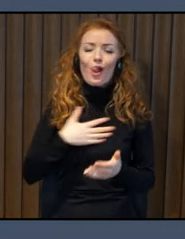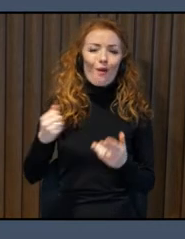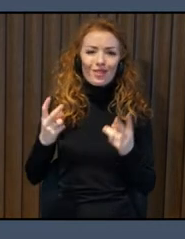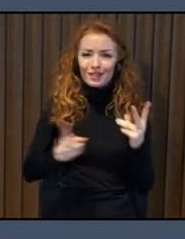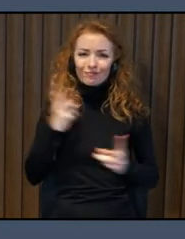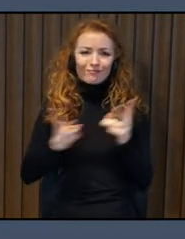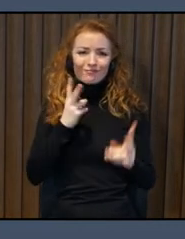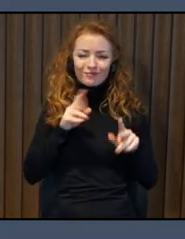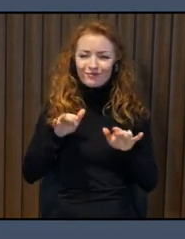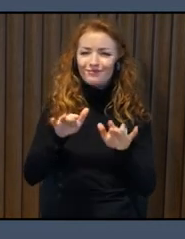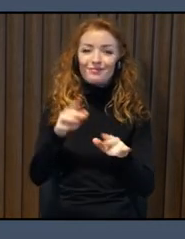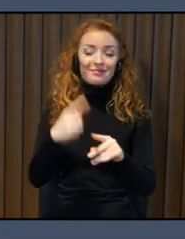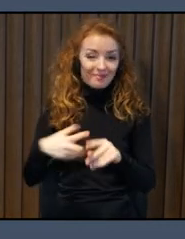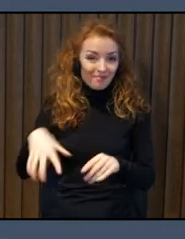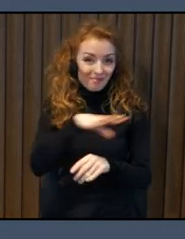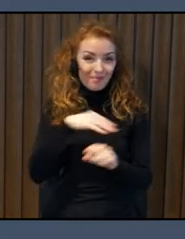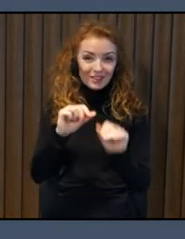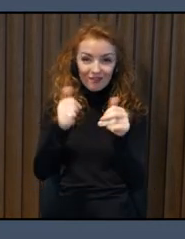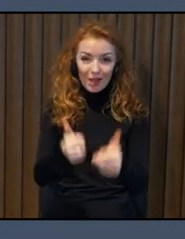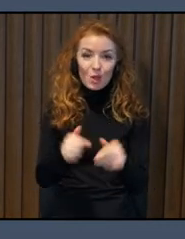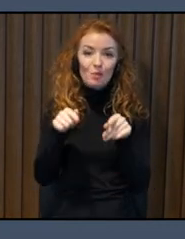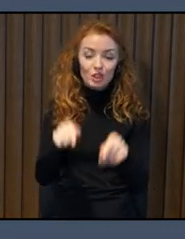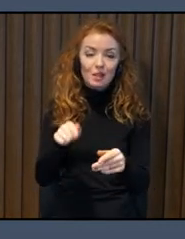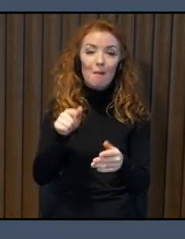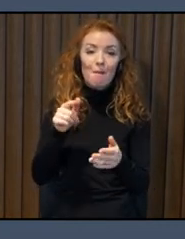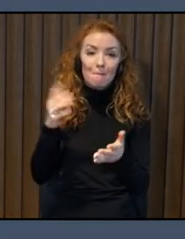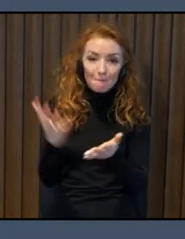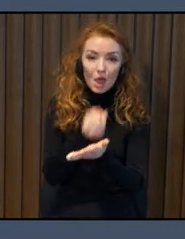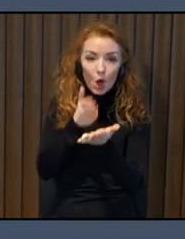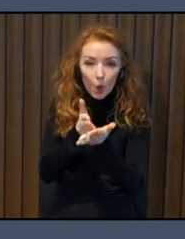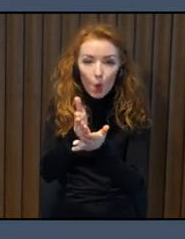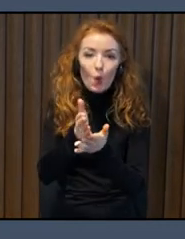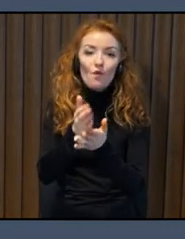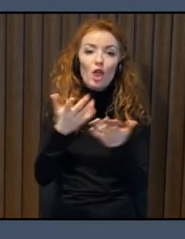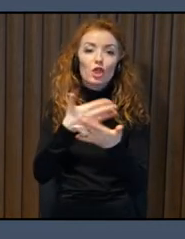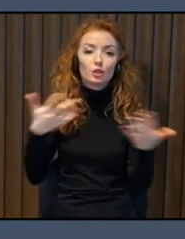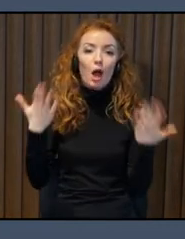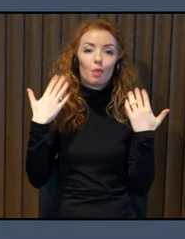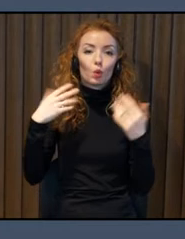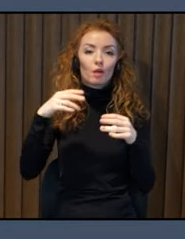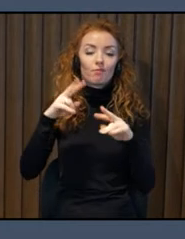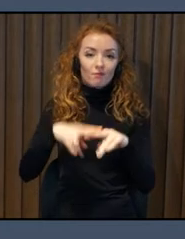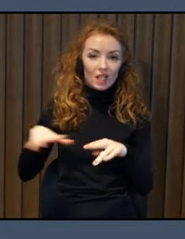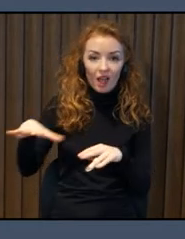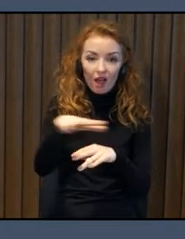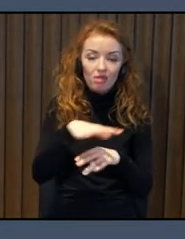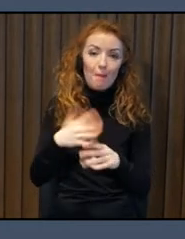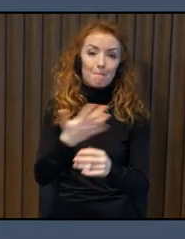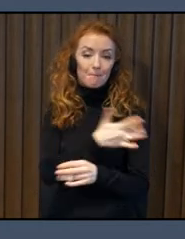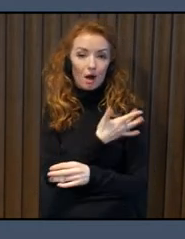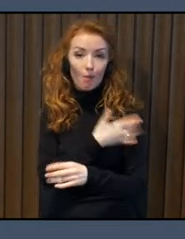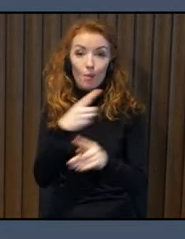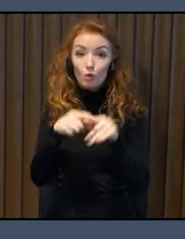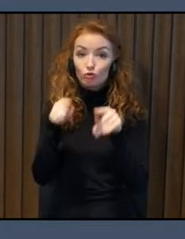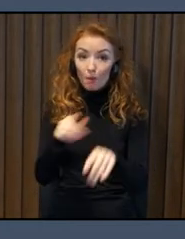nature and recreational areas. And the different services within these areas will be color coded based on how accessible